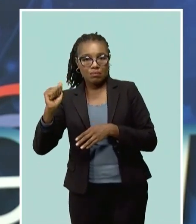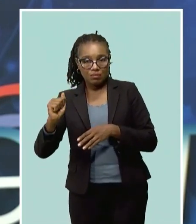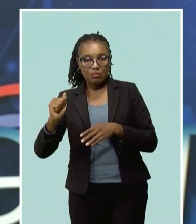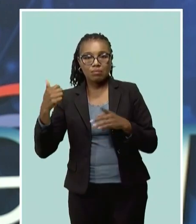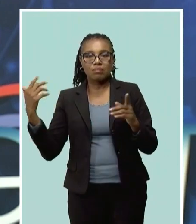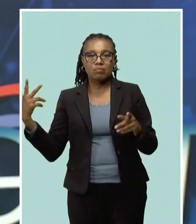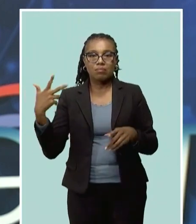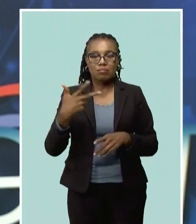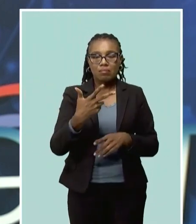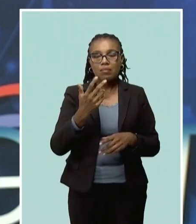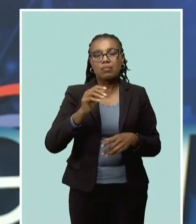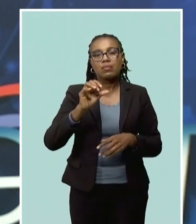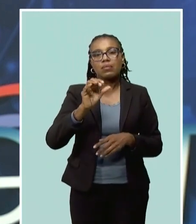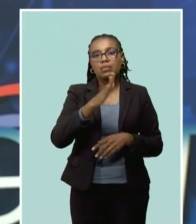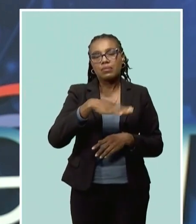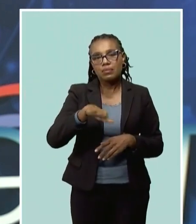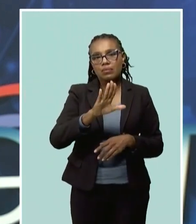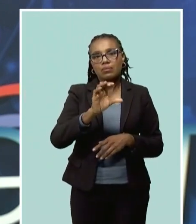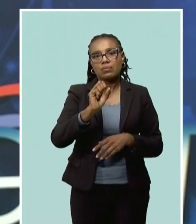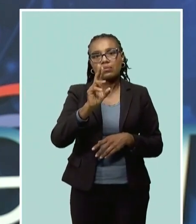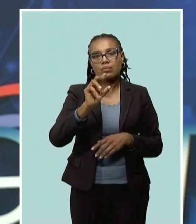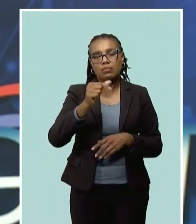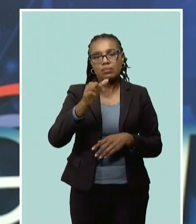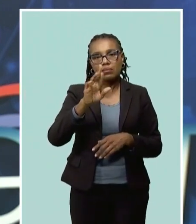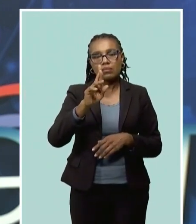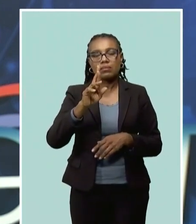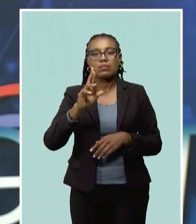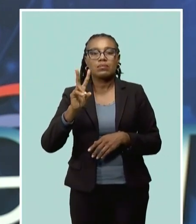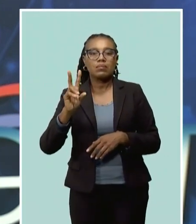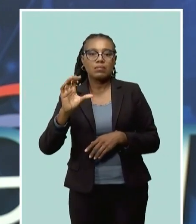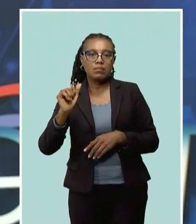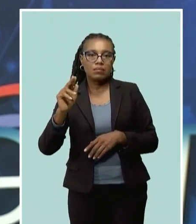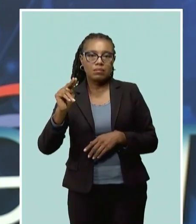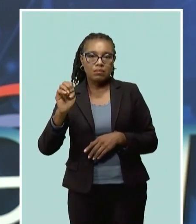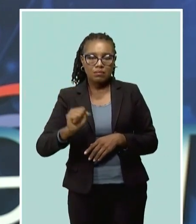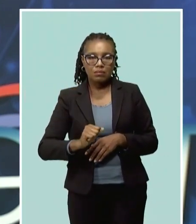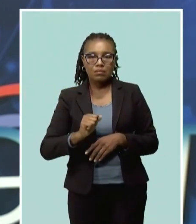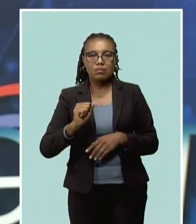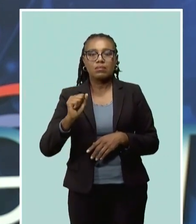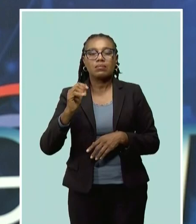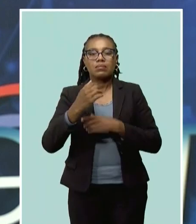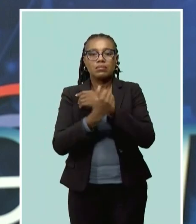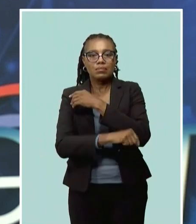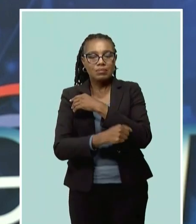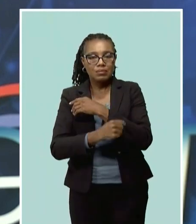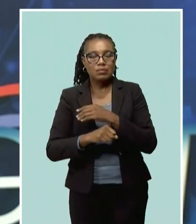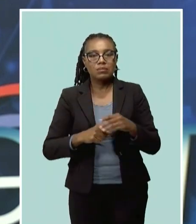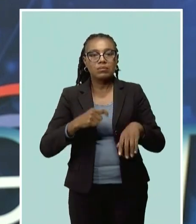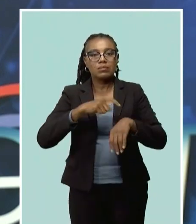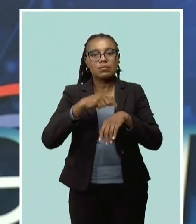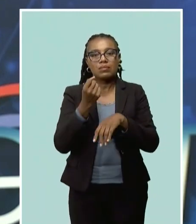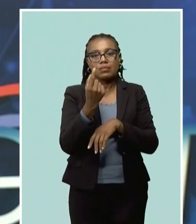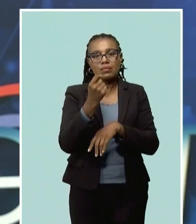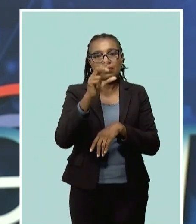Sugarcane Avenue, husband St. James, in front of Big V's Snacket and Bar, around 11.30 last night. He was